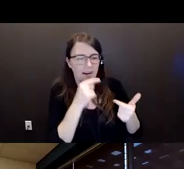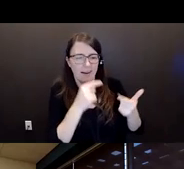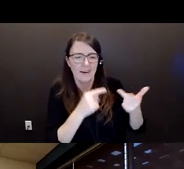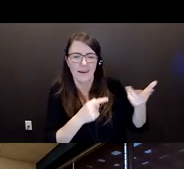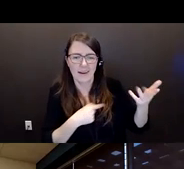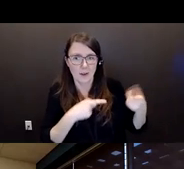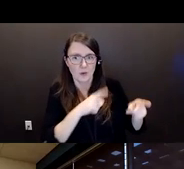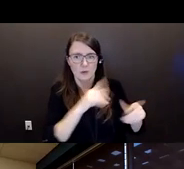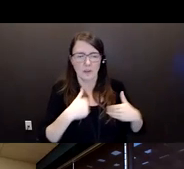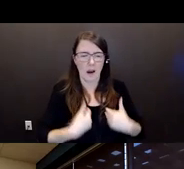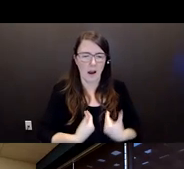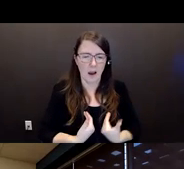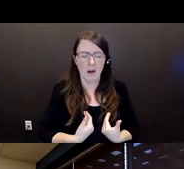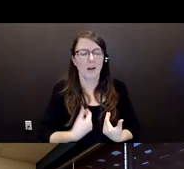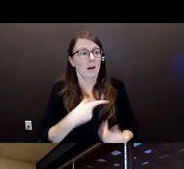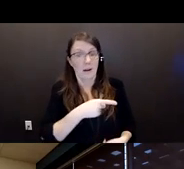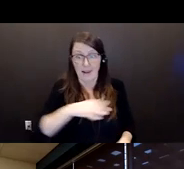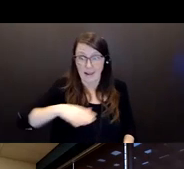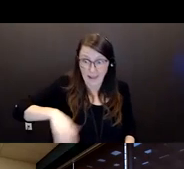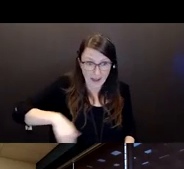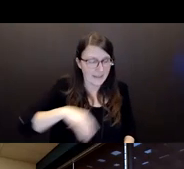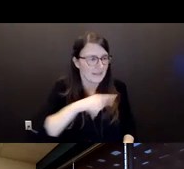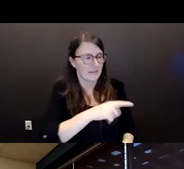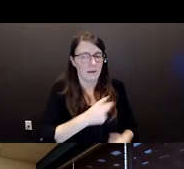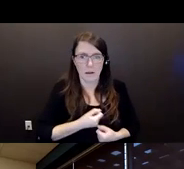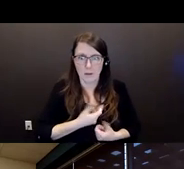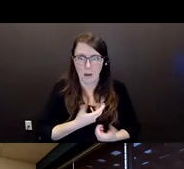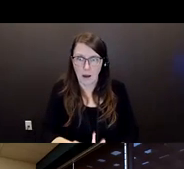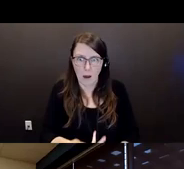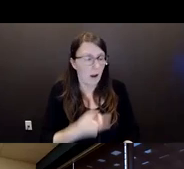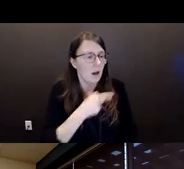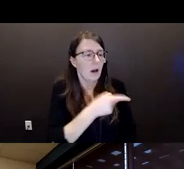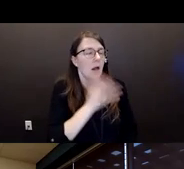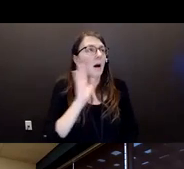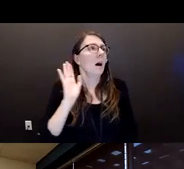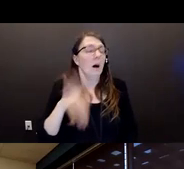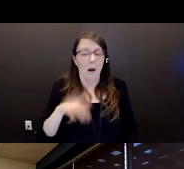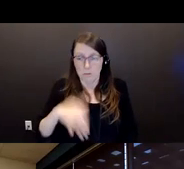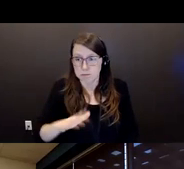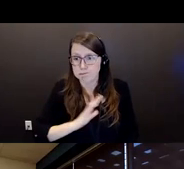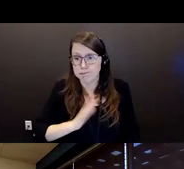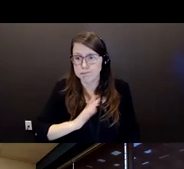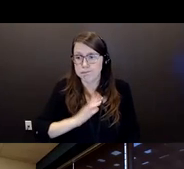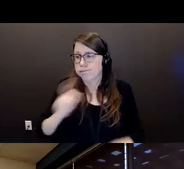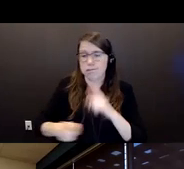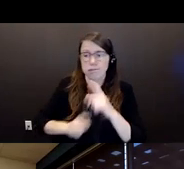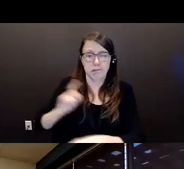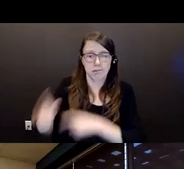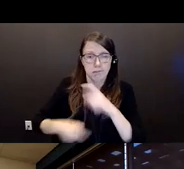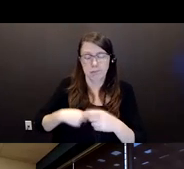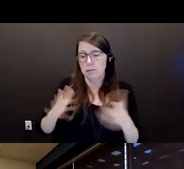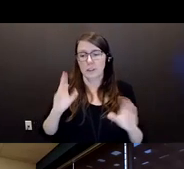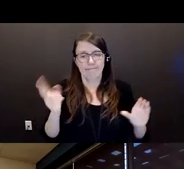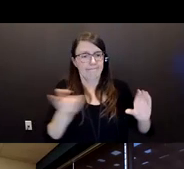And it was so late and she was so tired that she would just give it and then go to bed because she was